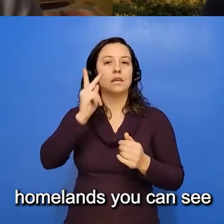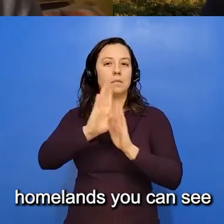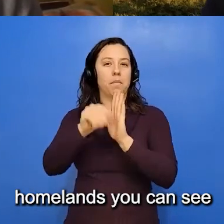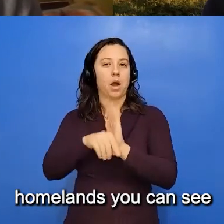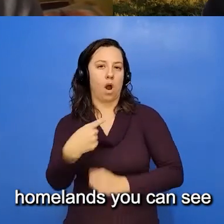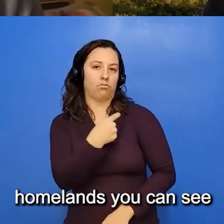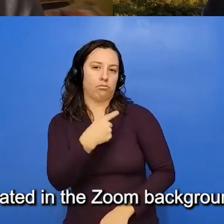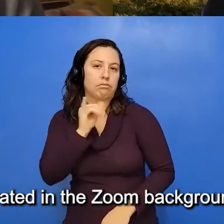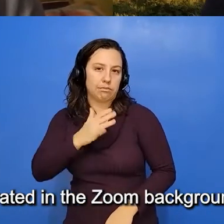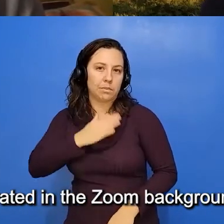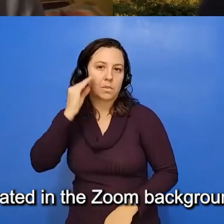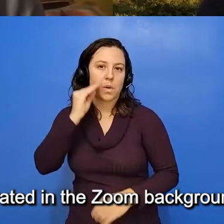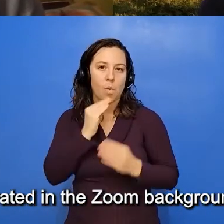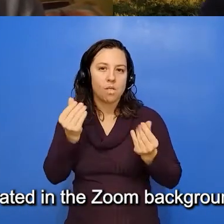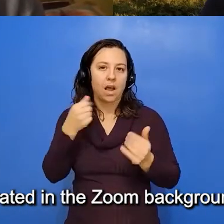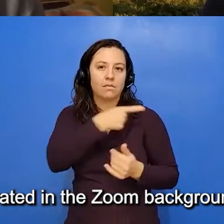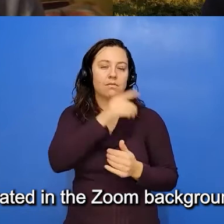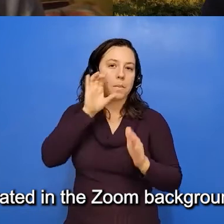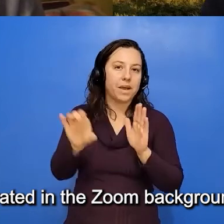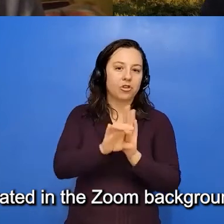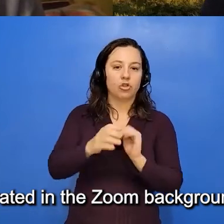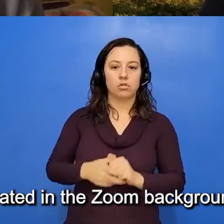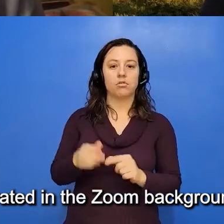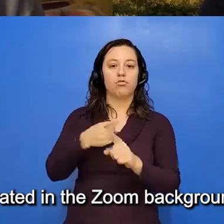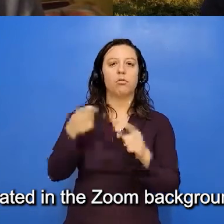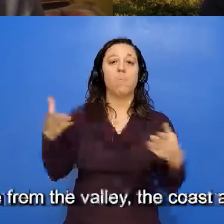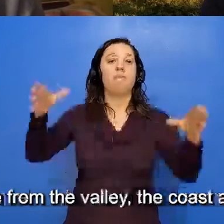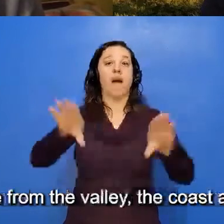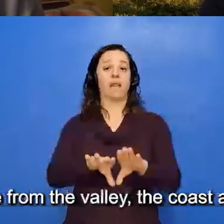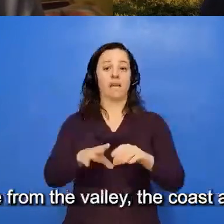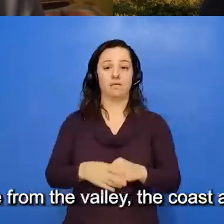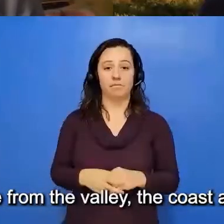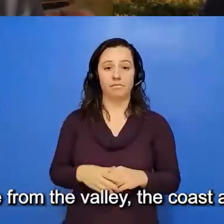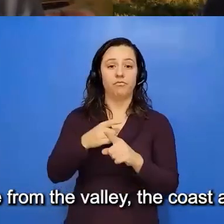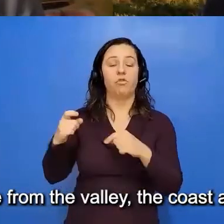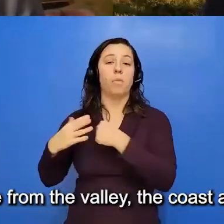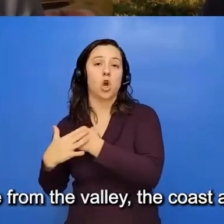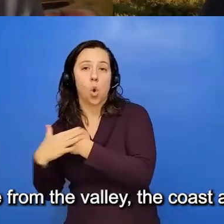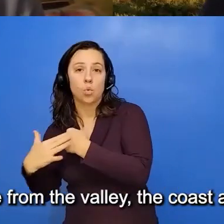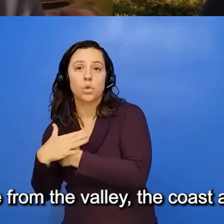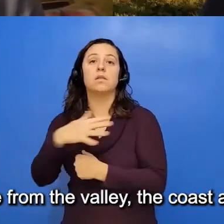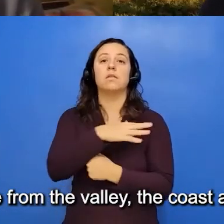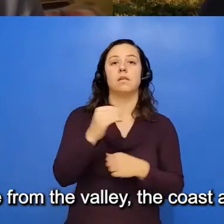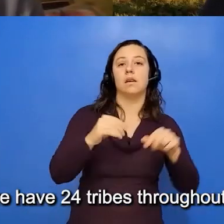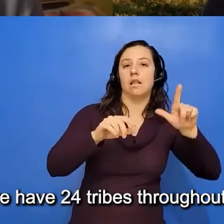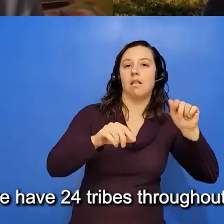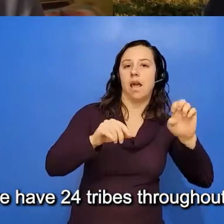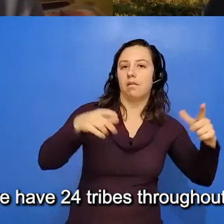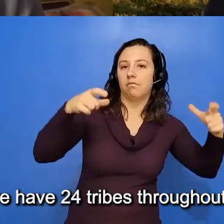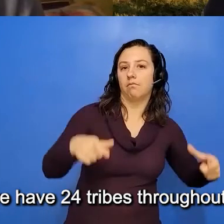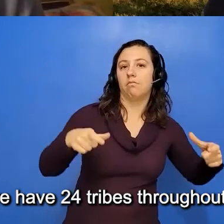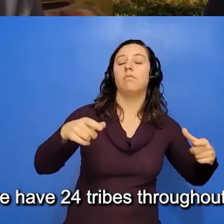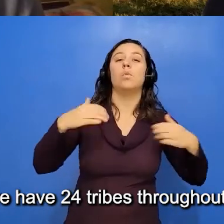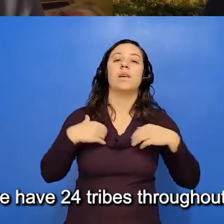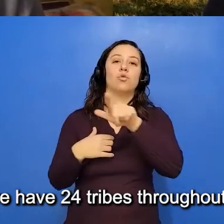background. We are people from the valley, we are people from the coasts, and we are people from the lake. We have 24